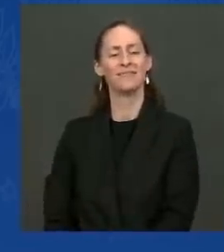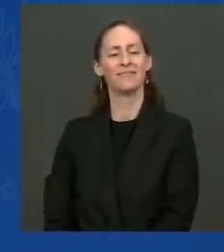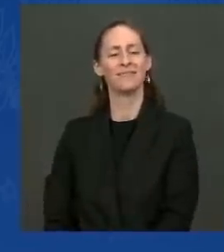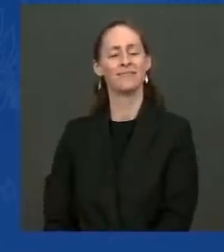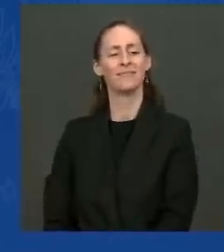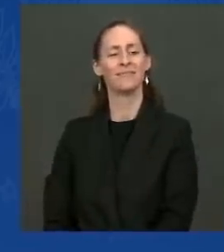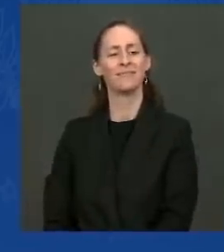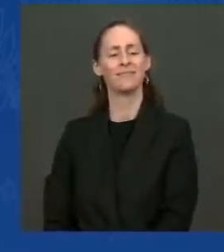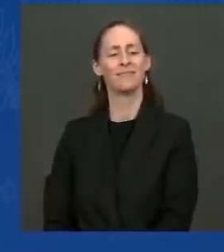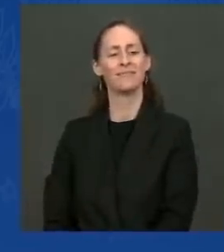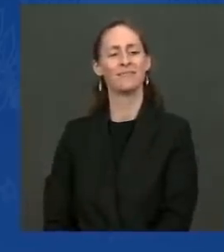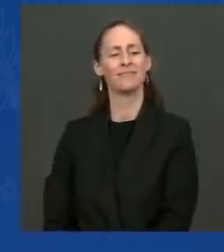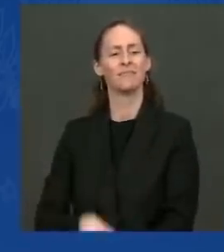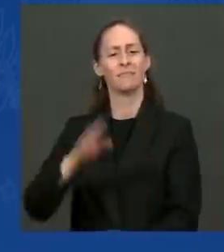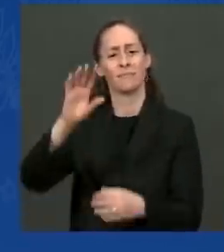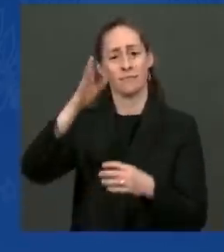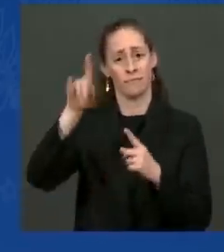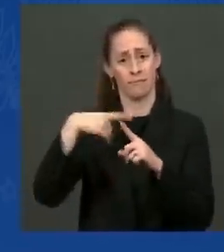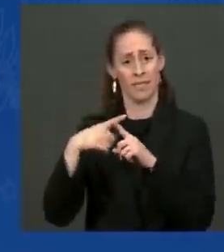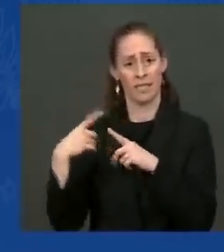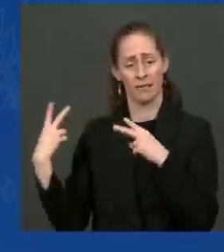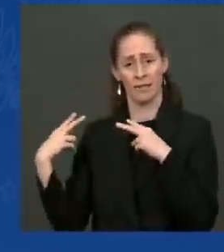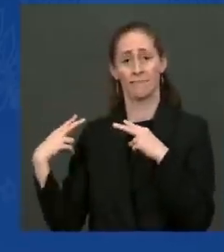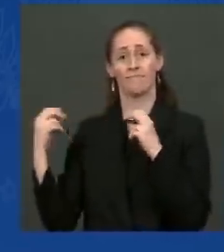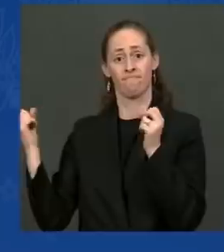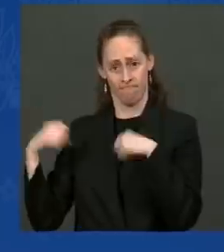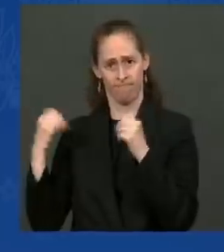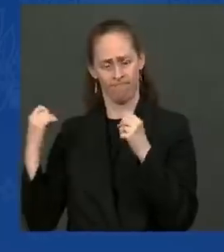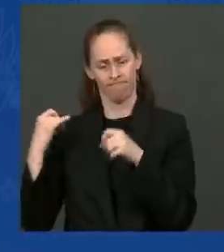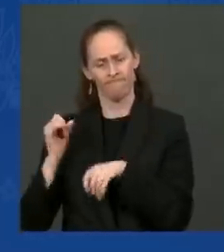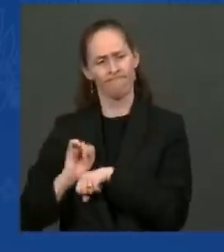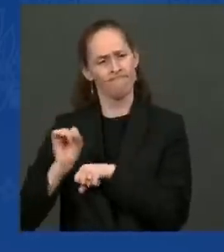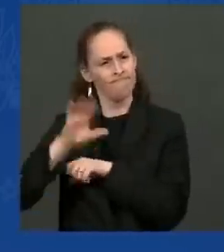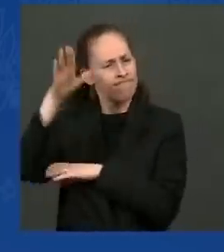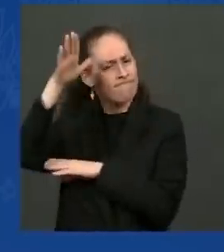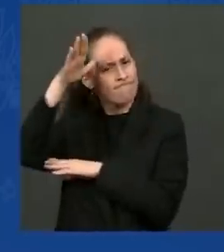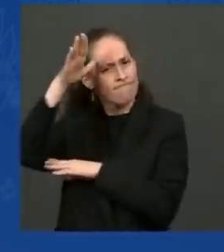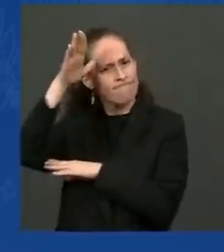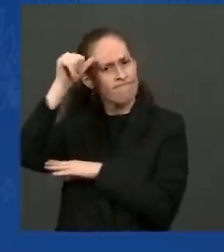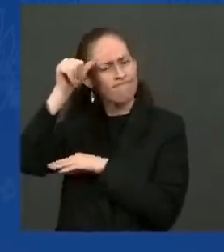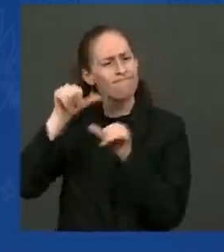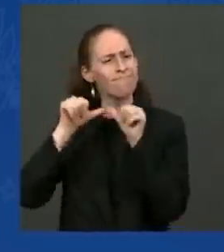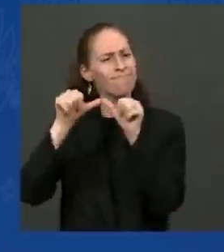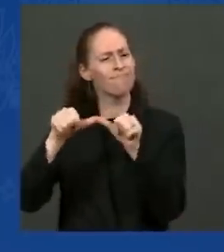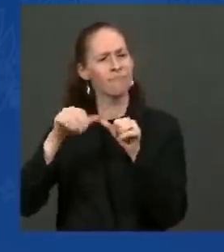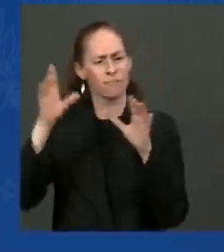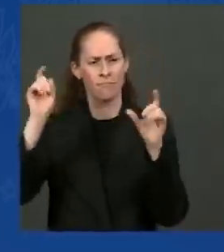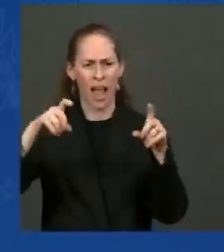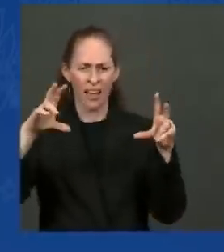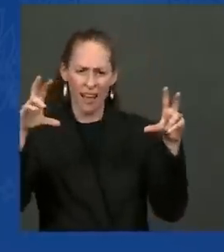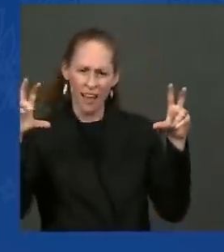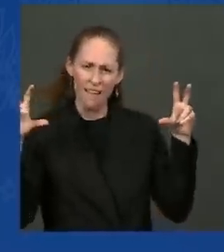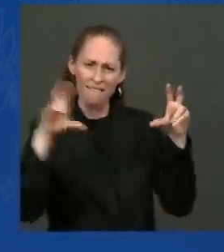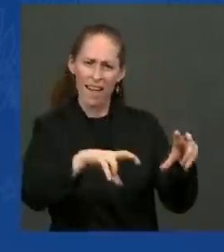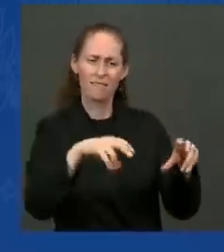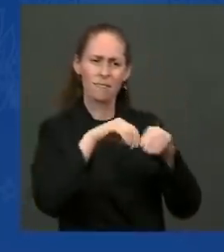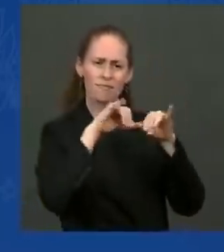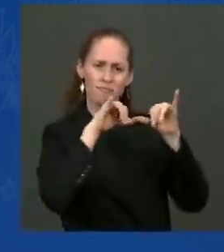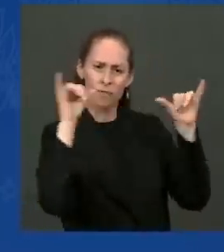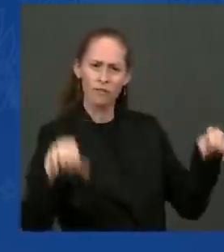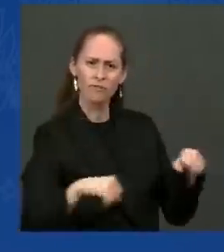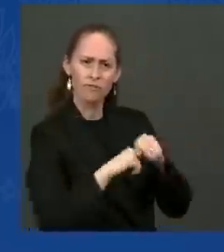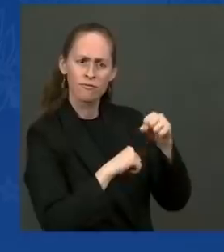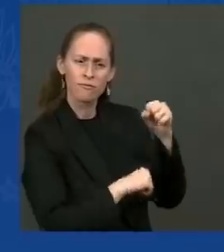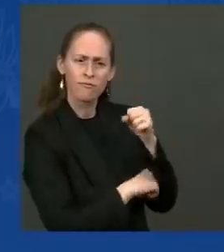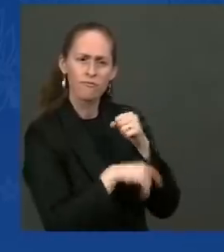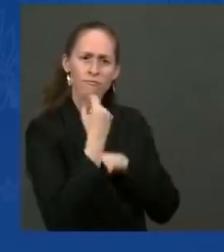follow through, not just on our promise to invest in our nation's infrastructure, but on the promises that the